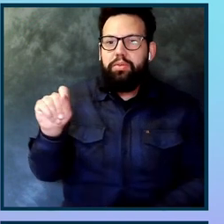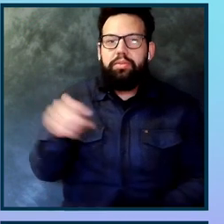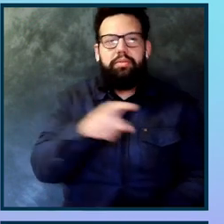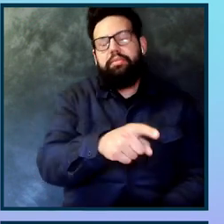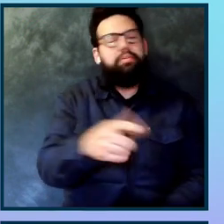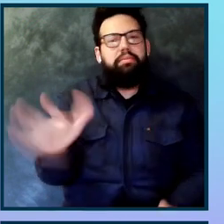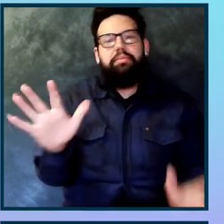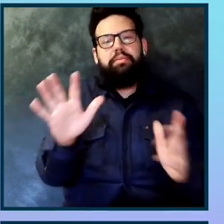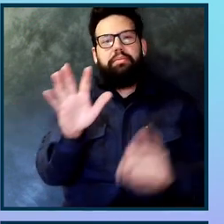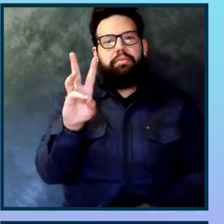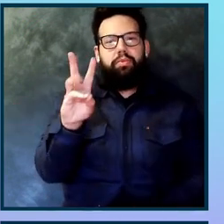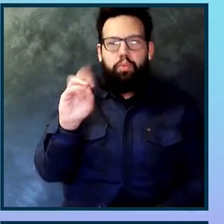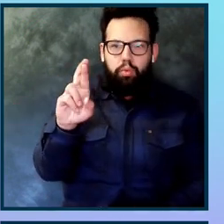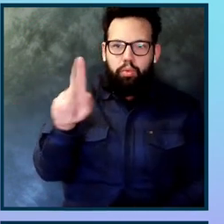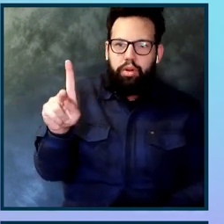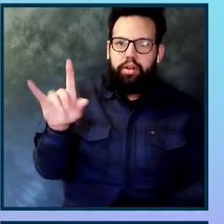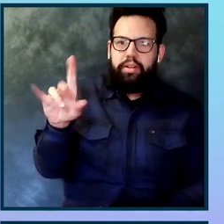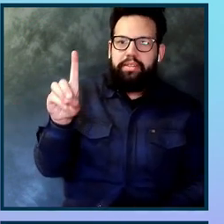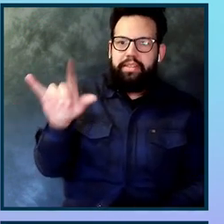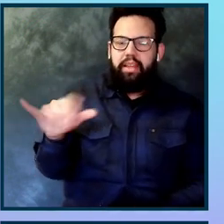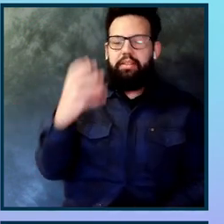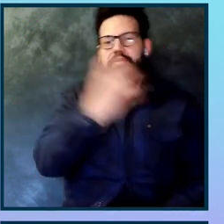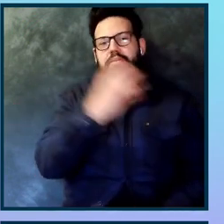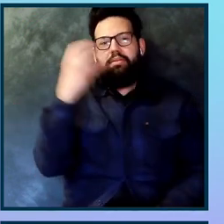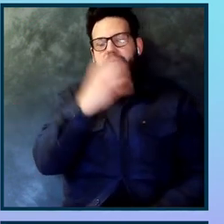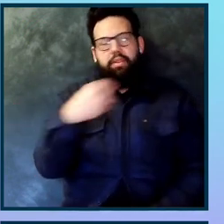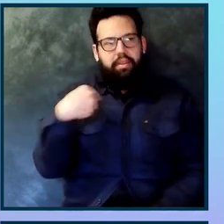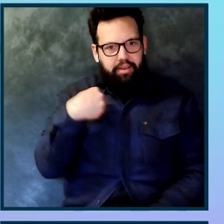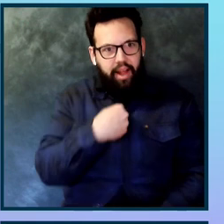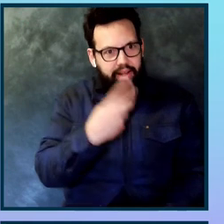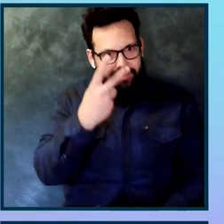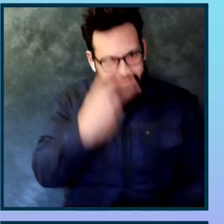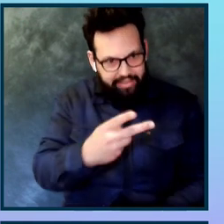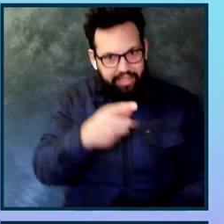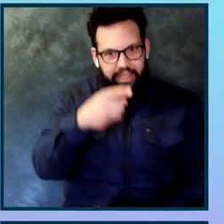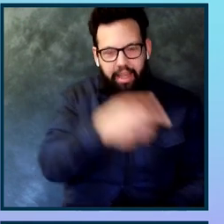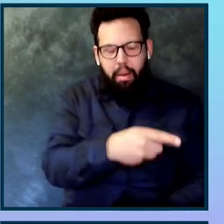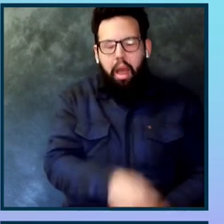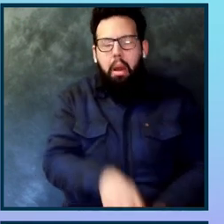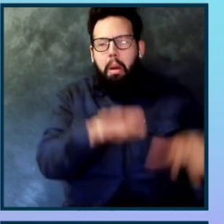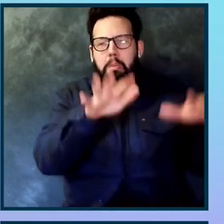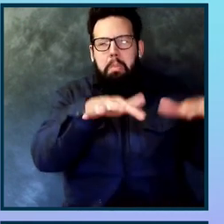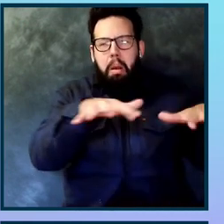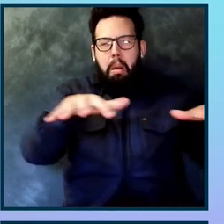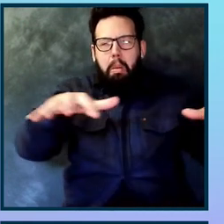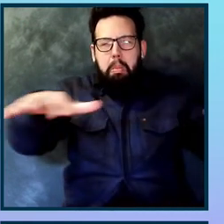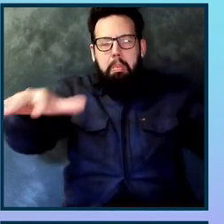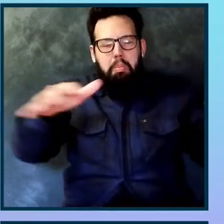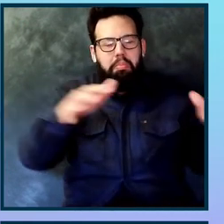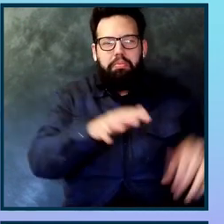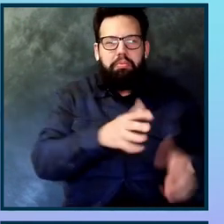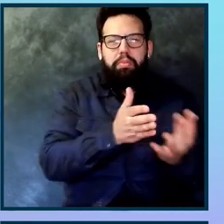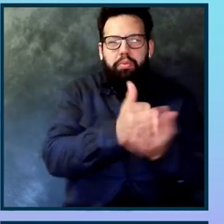organization. As I see them take and proliferate AXE across their development teams, it always amazes